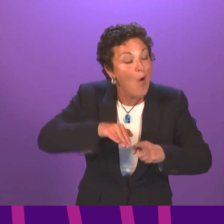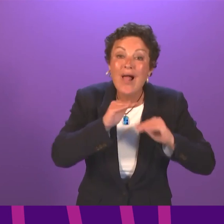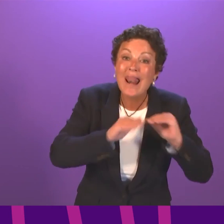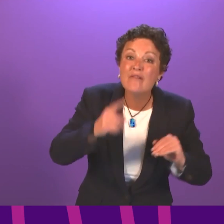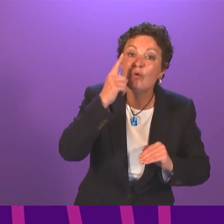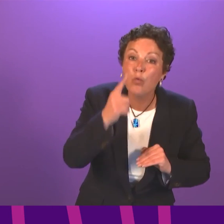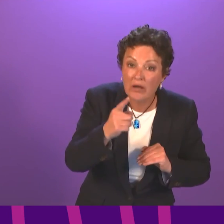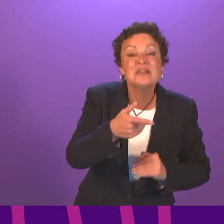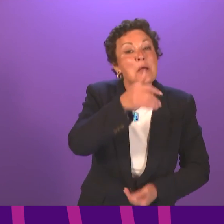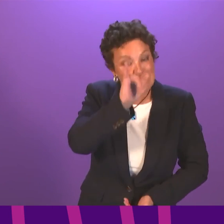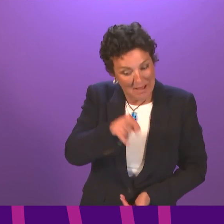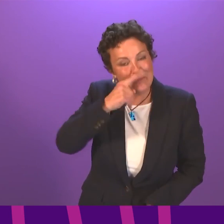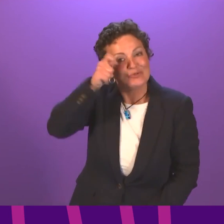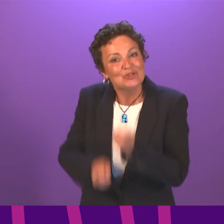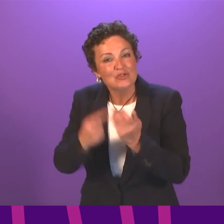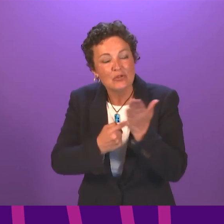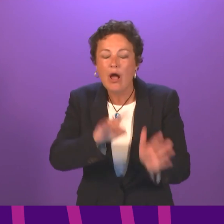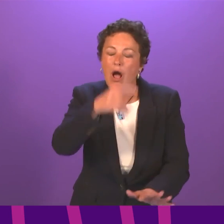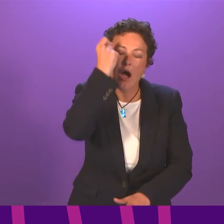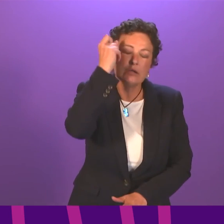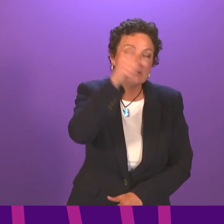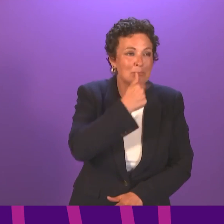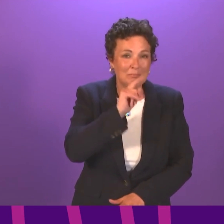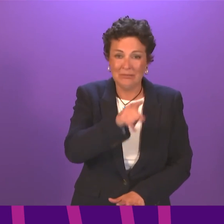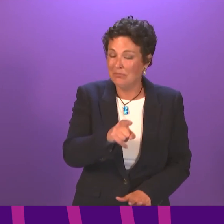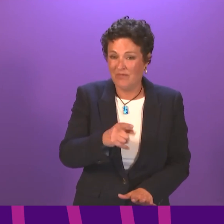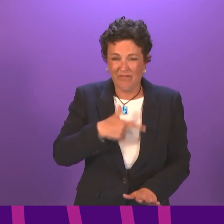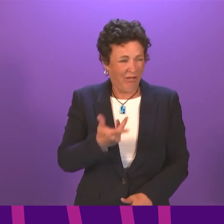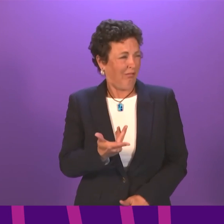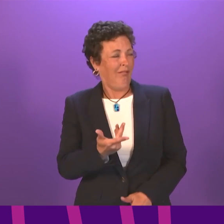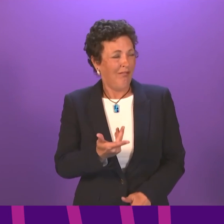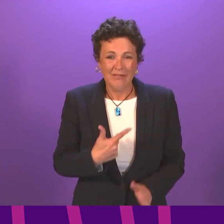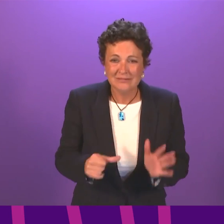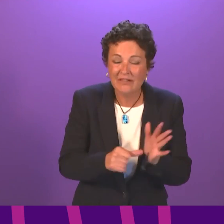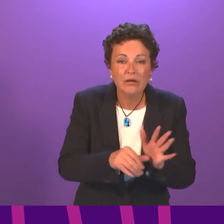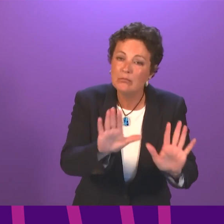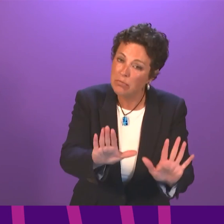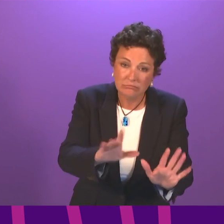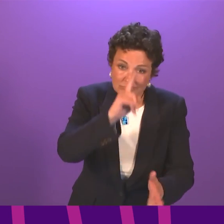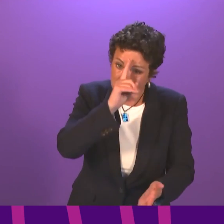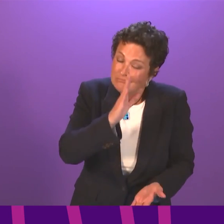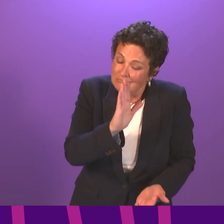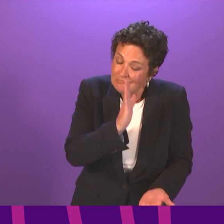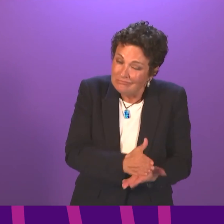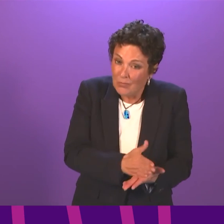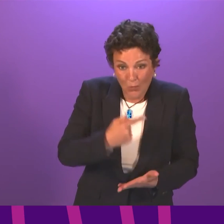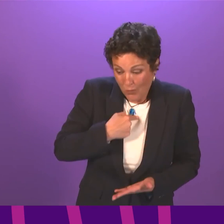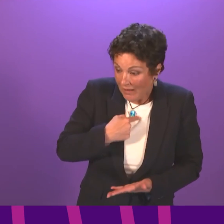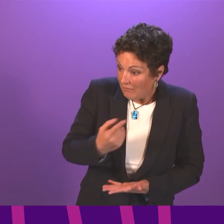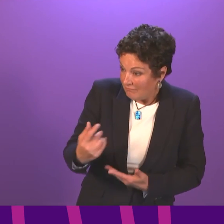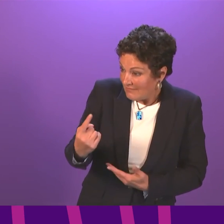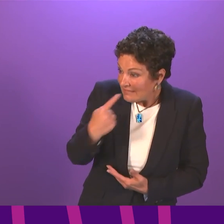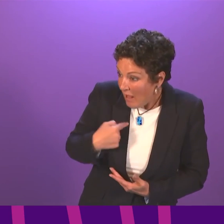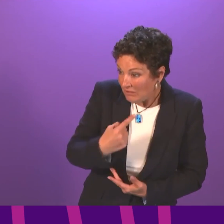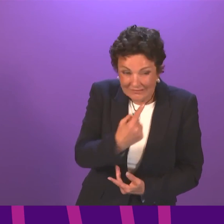conclusion might be reached. I recognise this is difficult for people but we continue to try to take these decisions based on the best advice and applying the